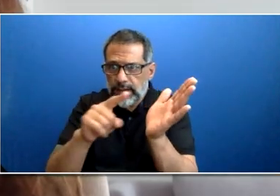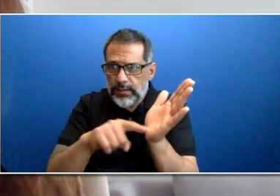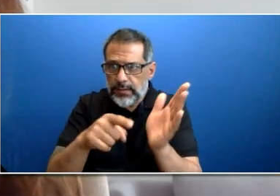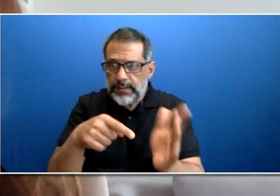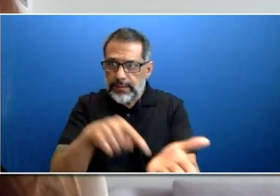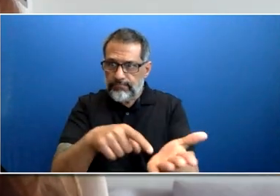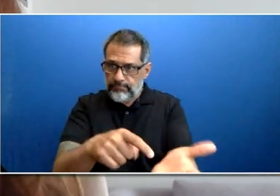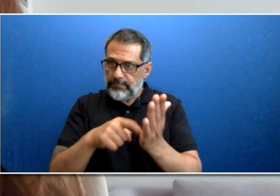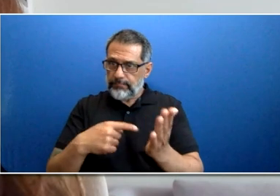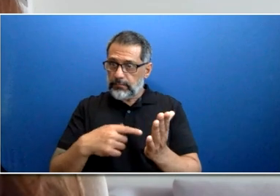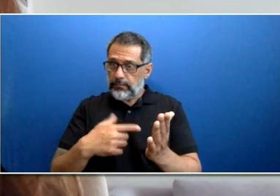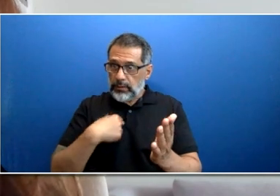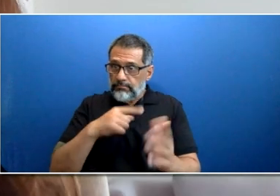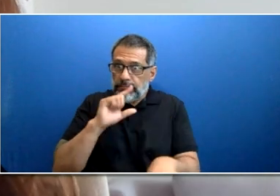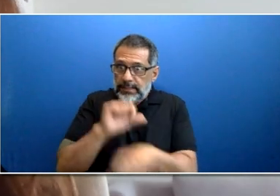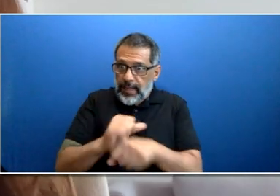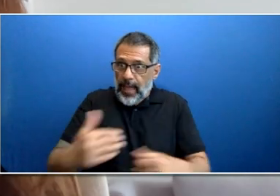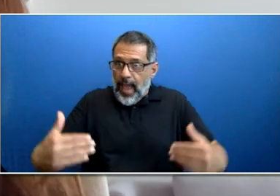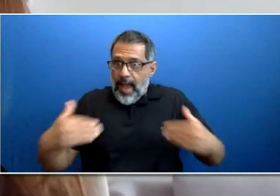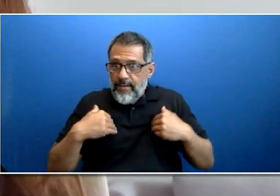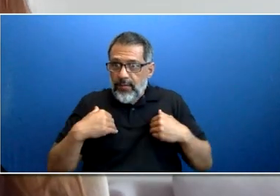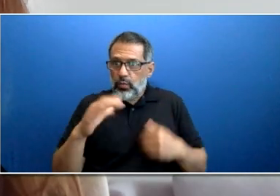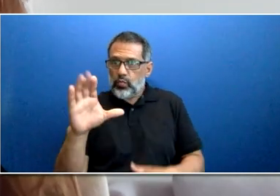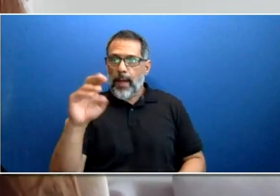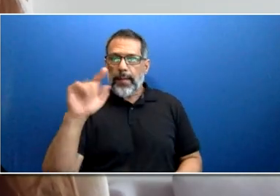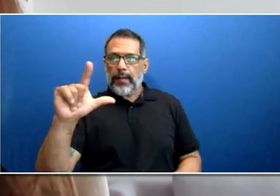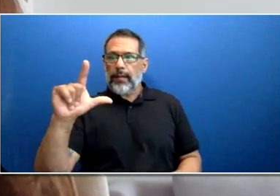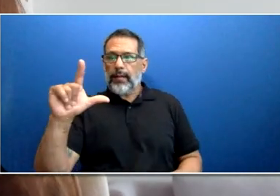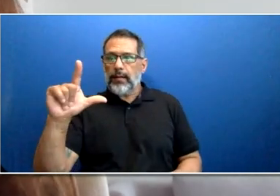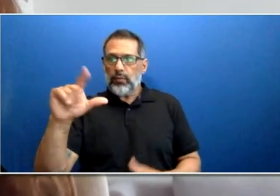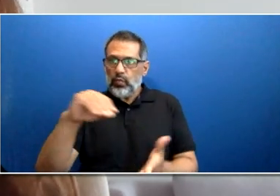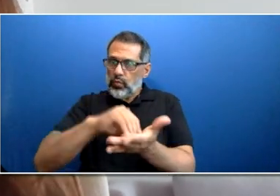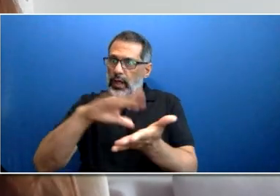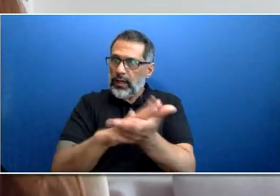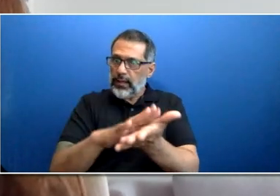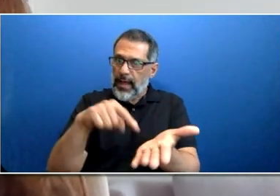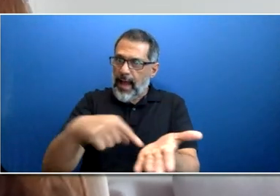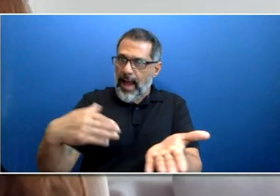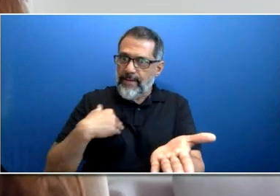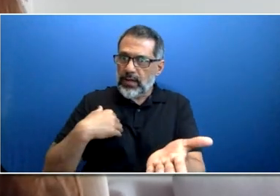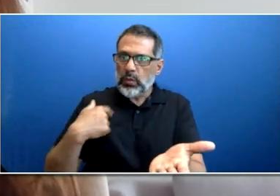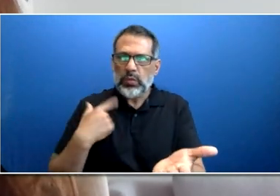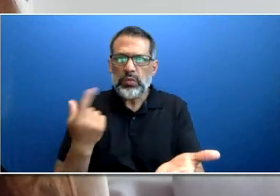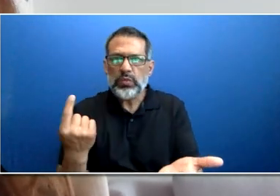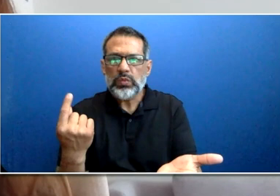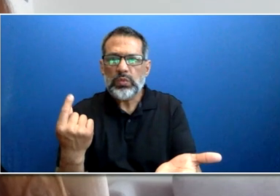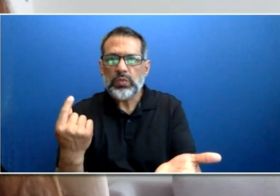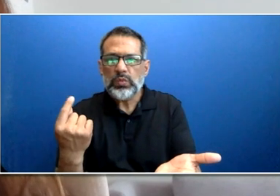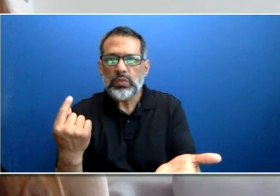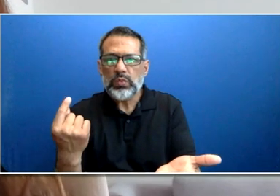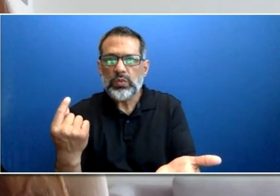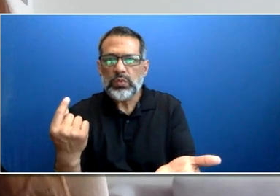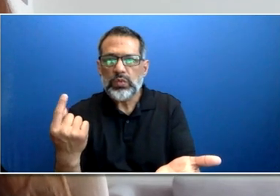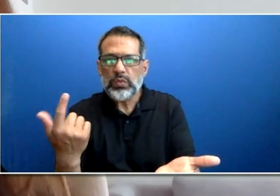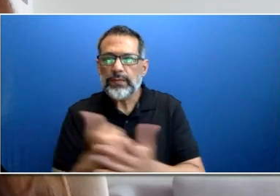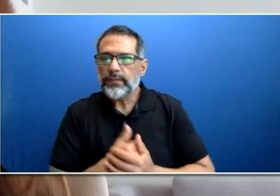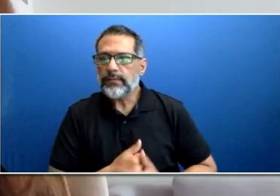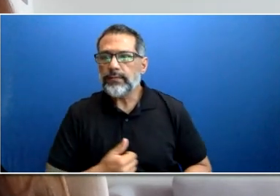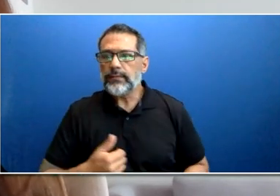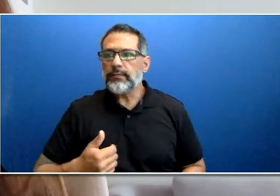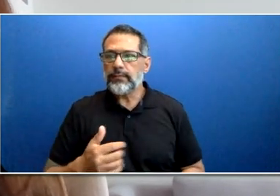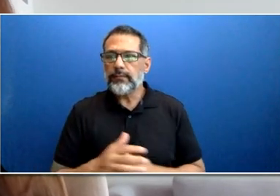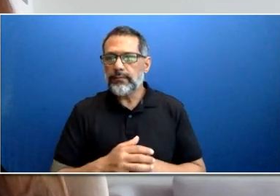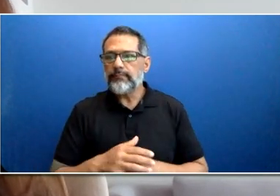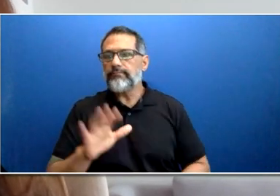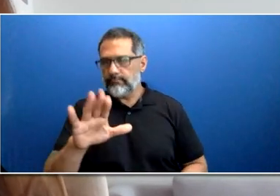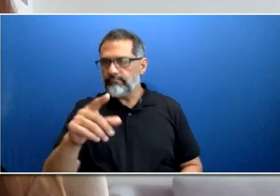Sure. Candidates being hired will be required to complete a criminal background search. After